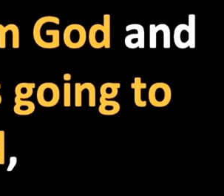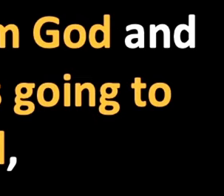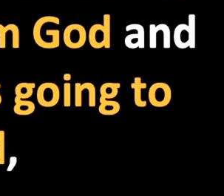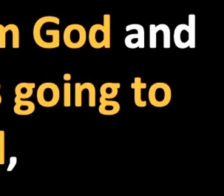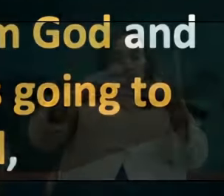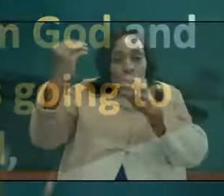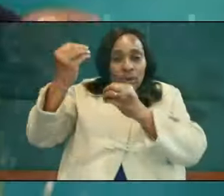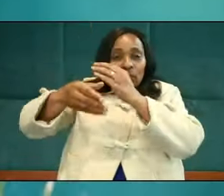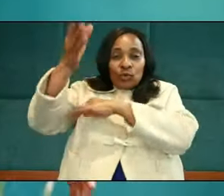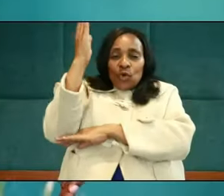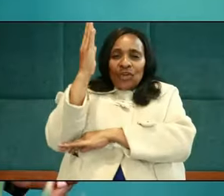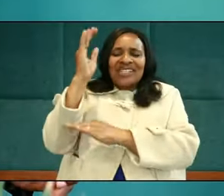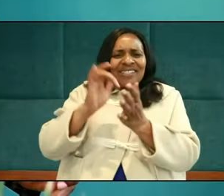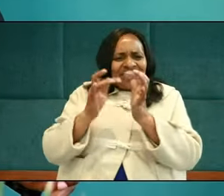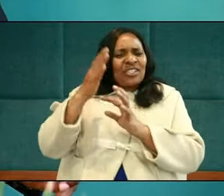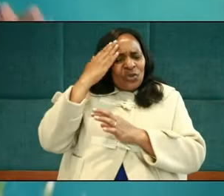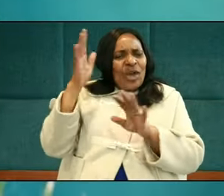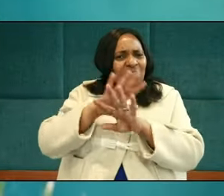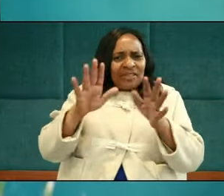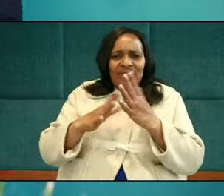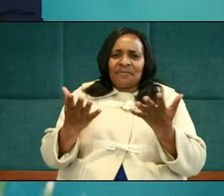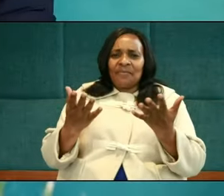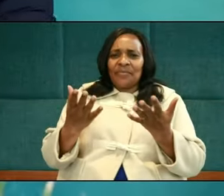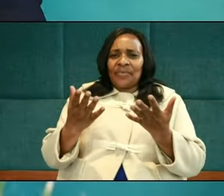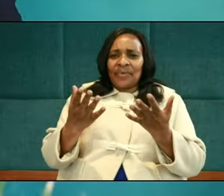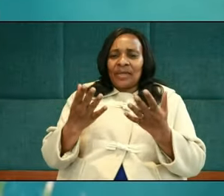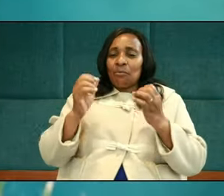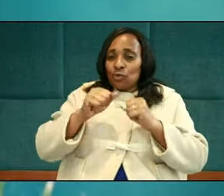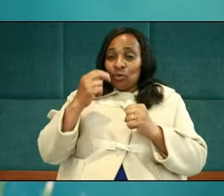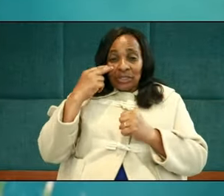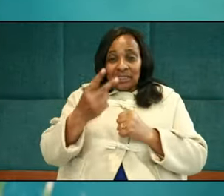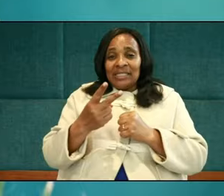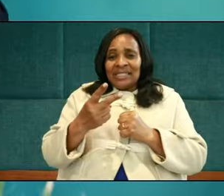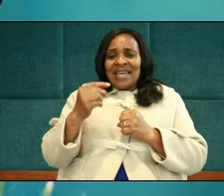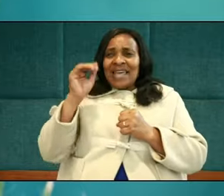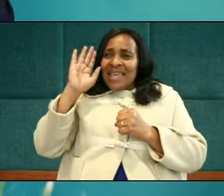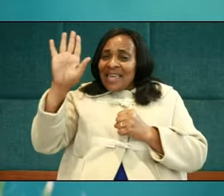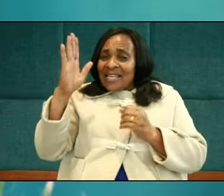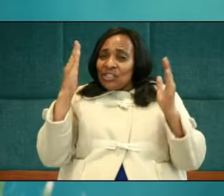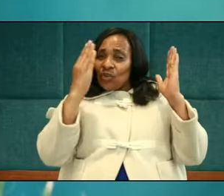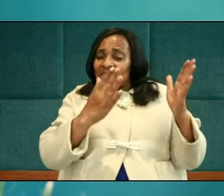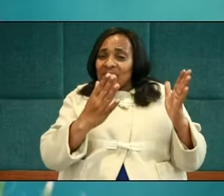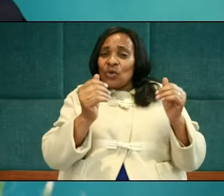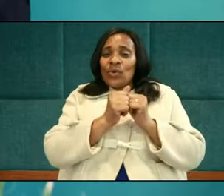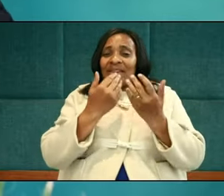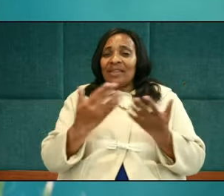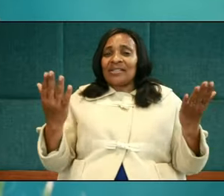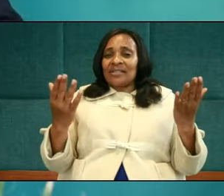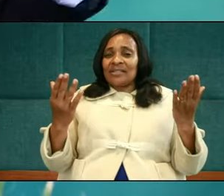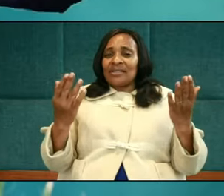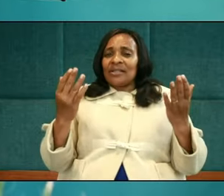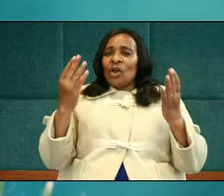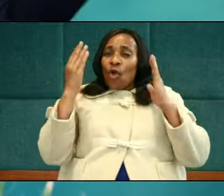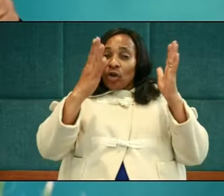God. Jesus knew where he was going. Take note of that. He's conscious of his possession. He's